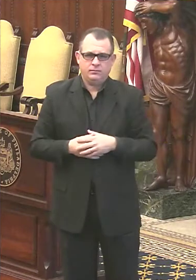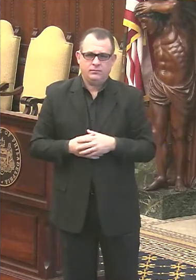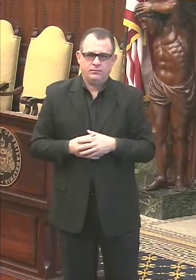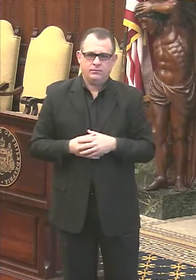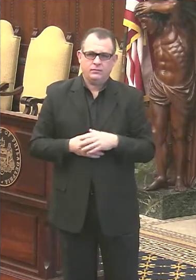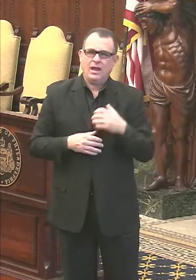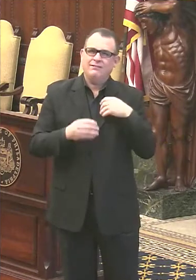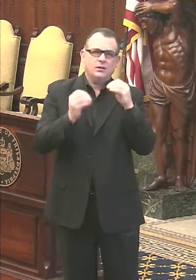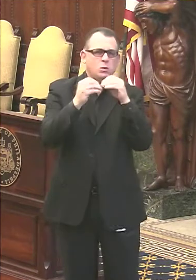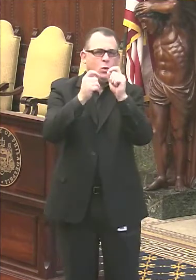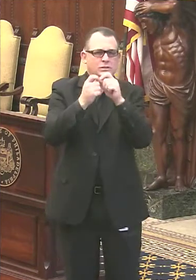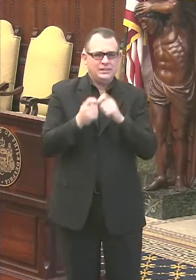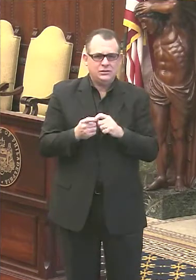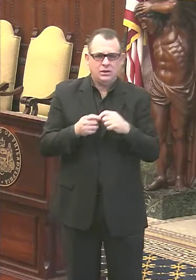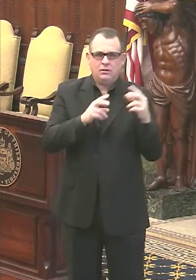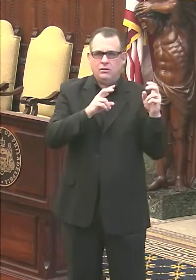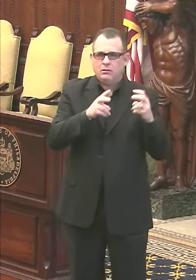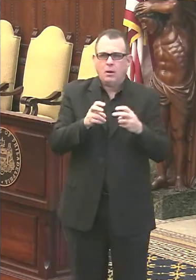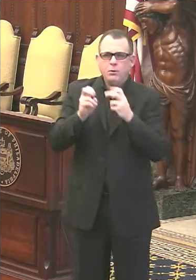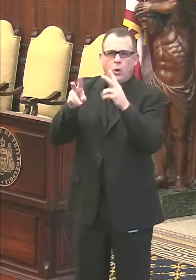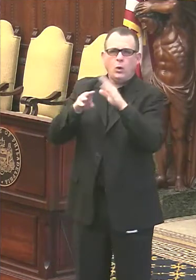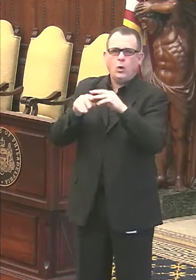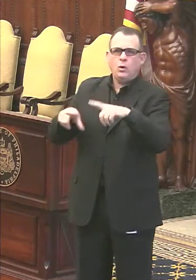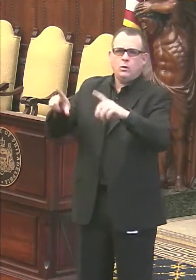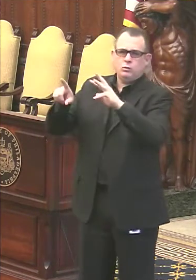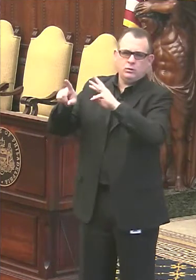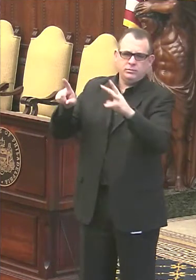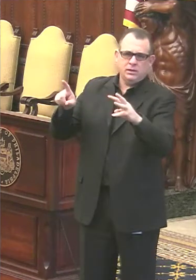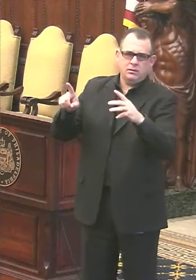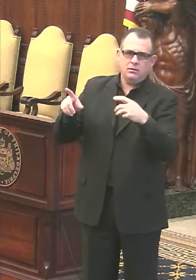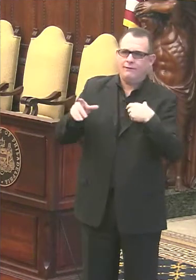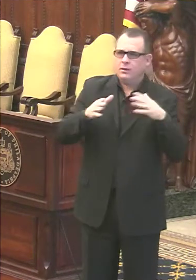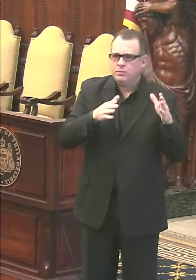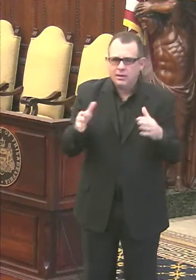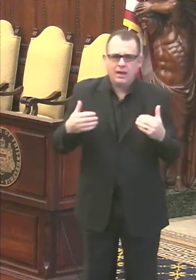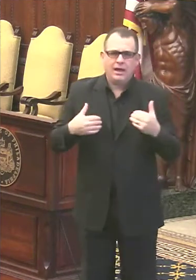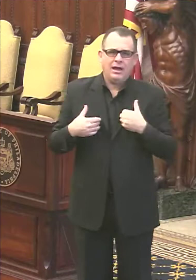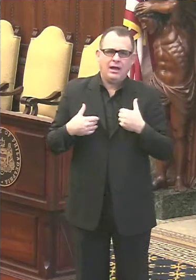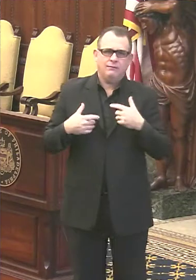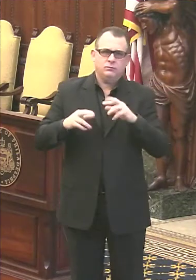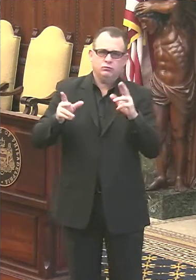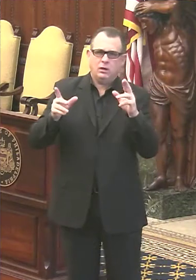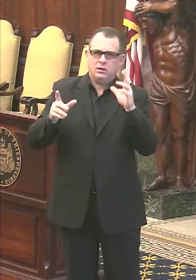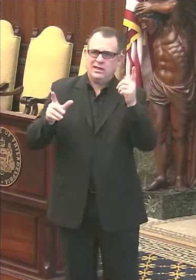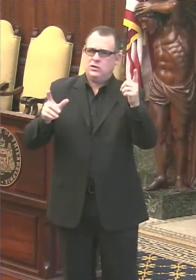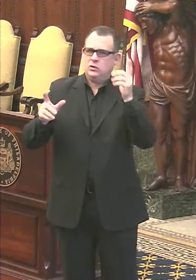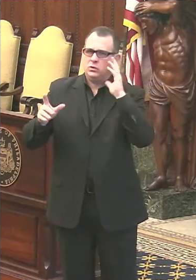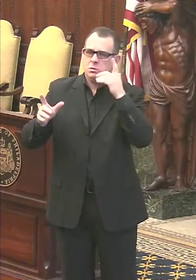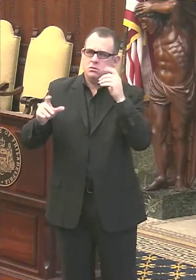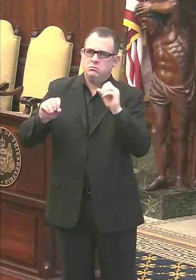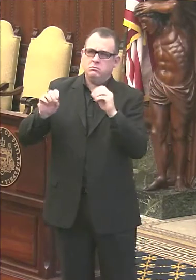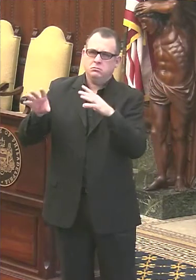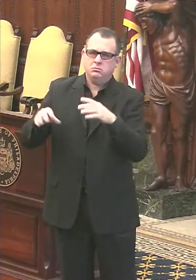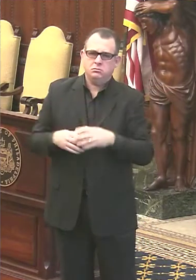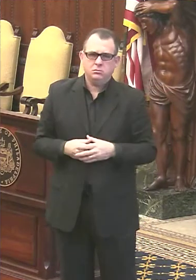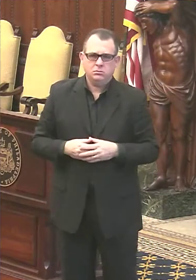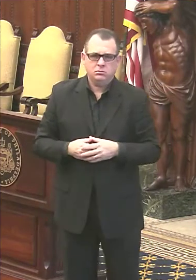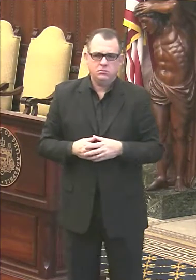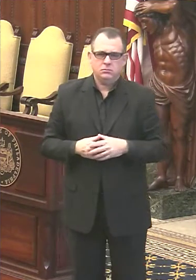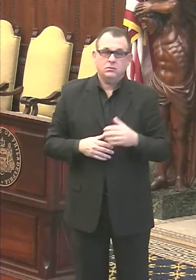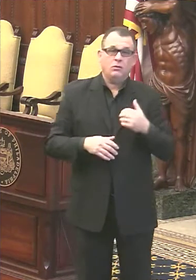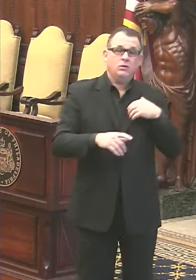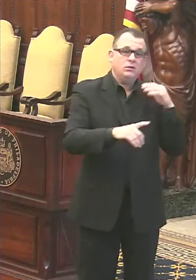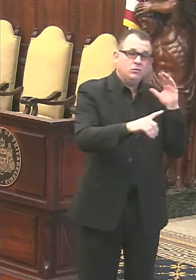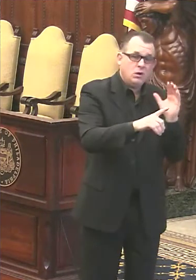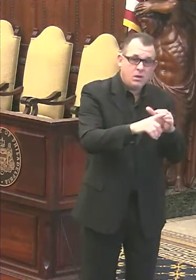have, and so we put more detail in a vaccine distribution plan that we'll be posting on our website today. But just to remind people, because the situation is